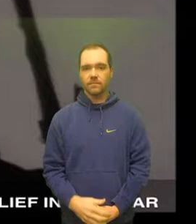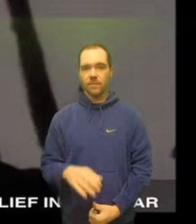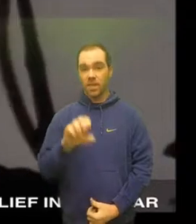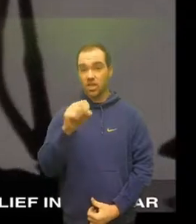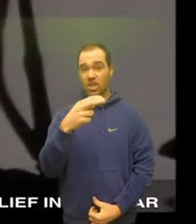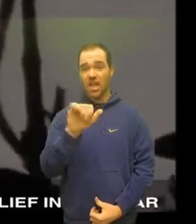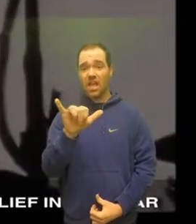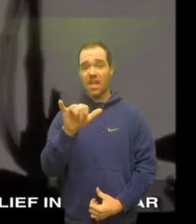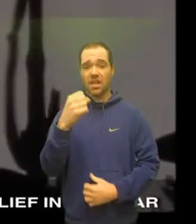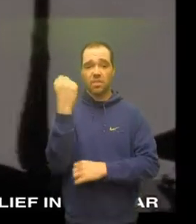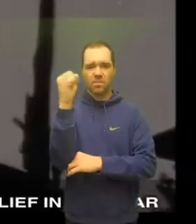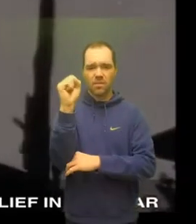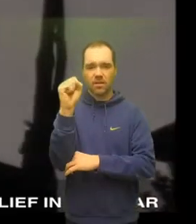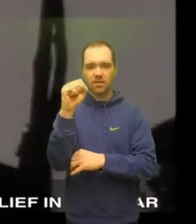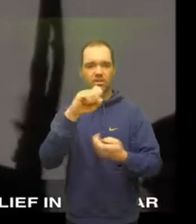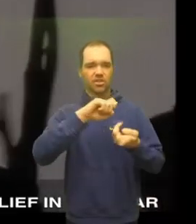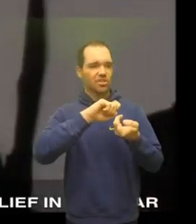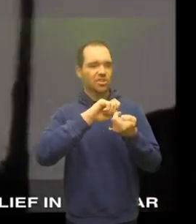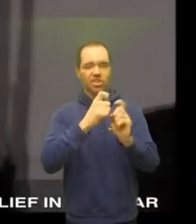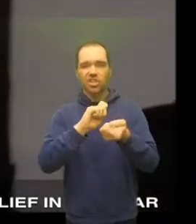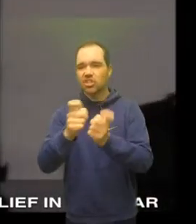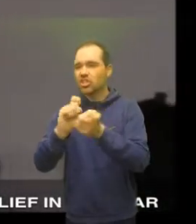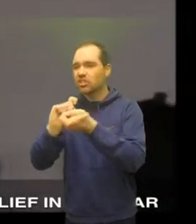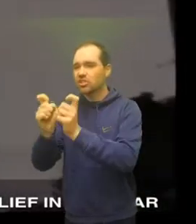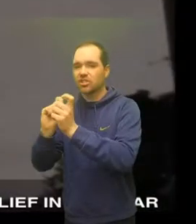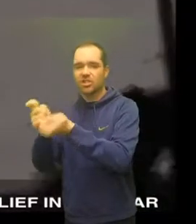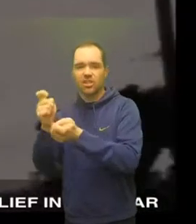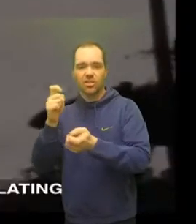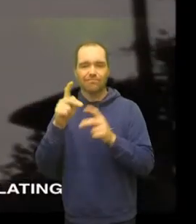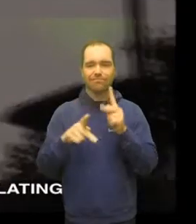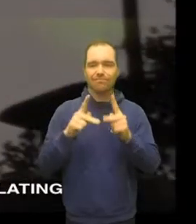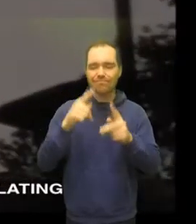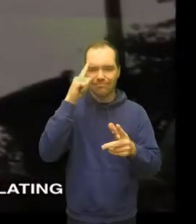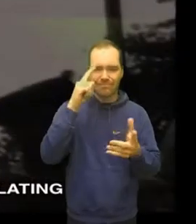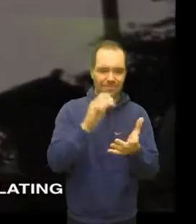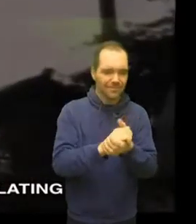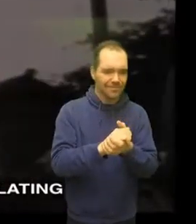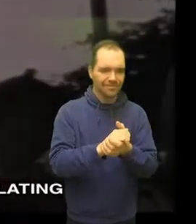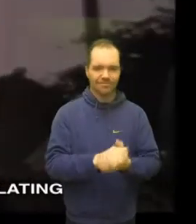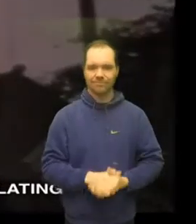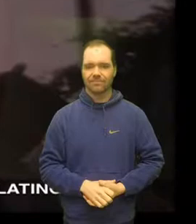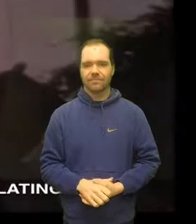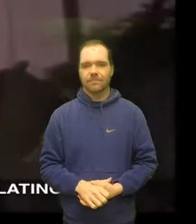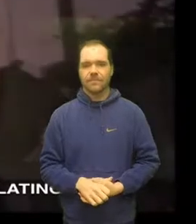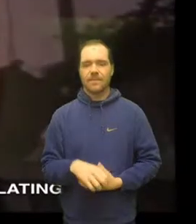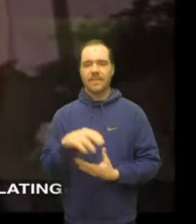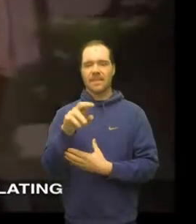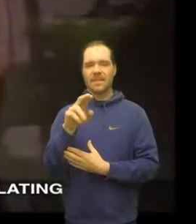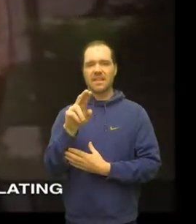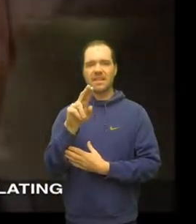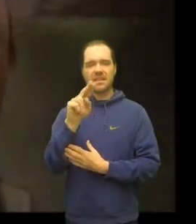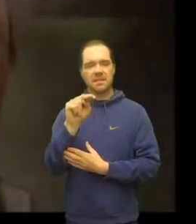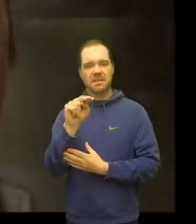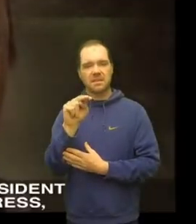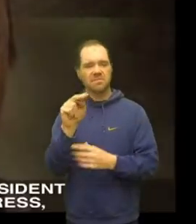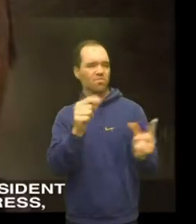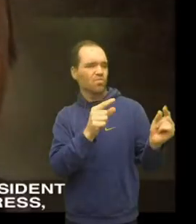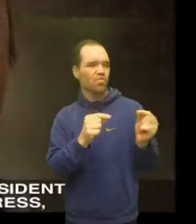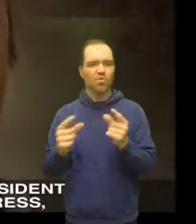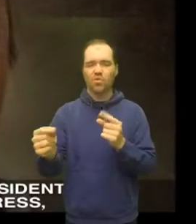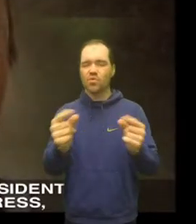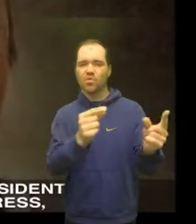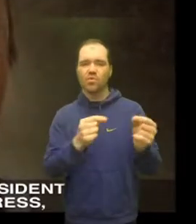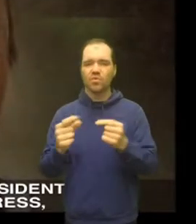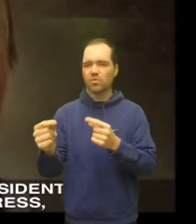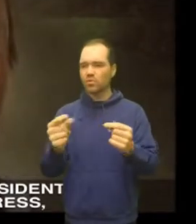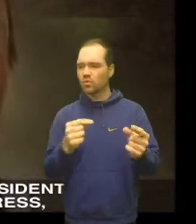shea's rebellion shakes people's belief in popular government there is now a rumor circulating through the states